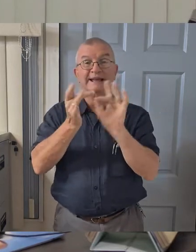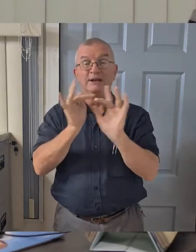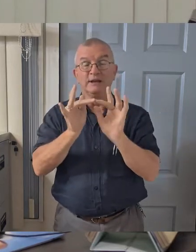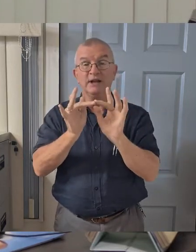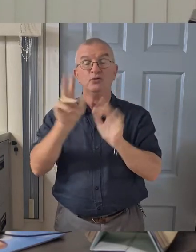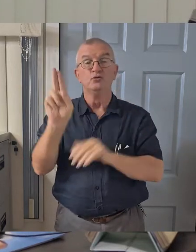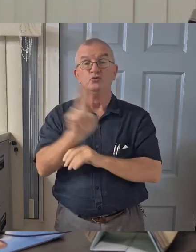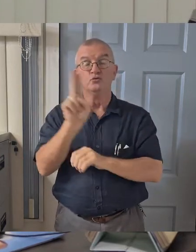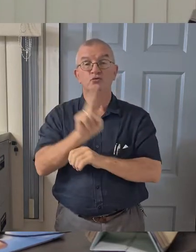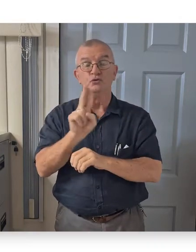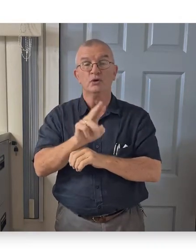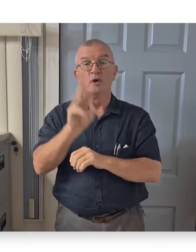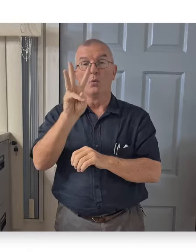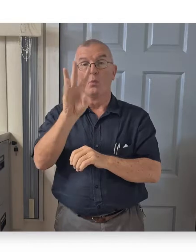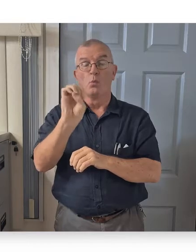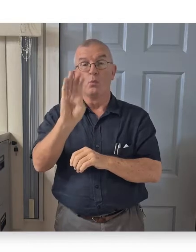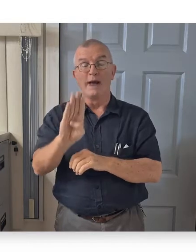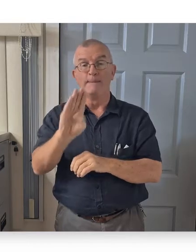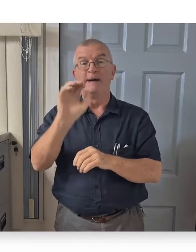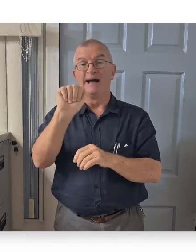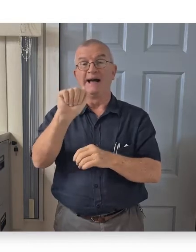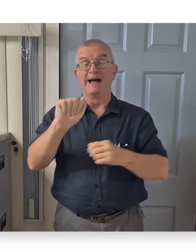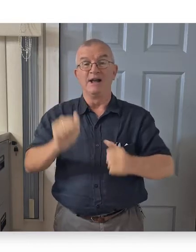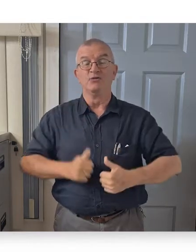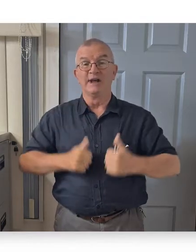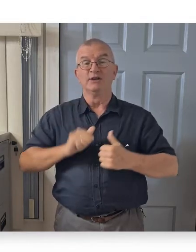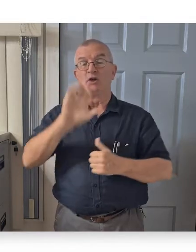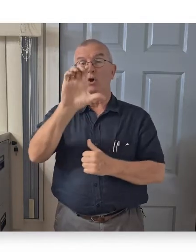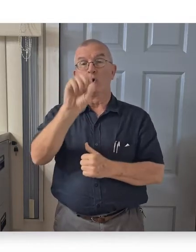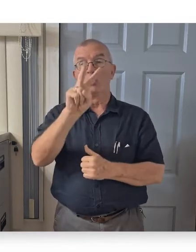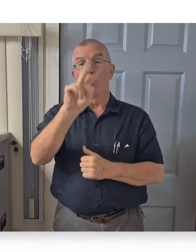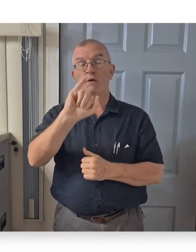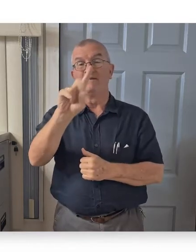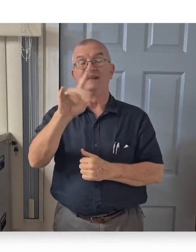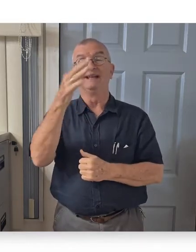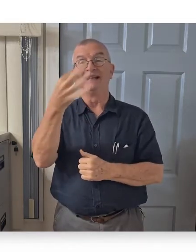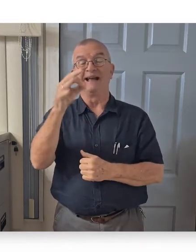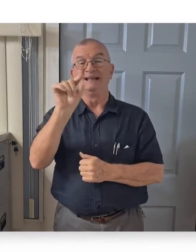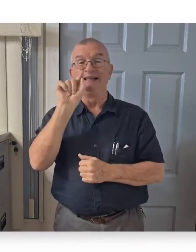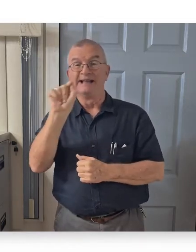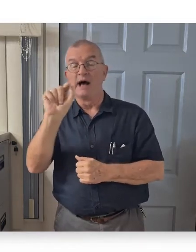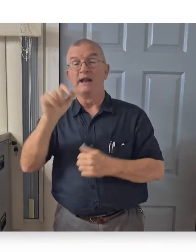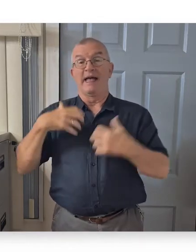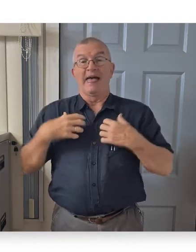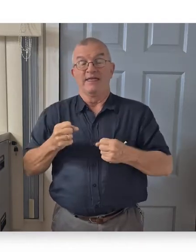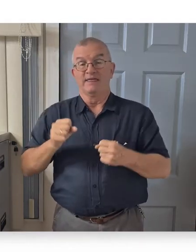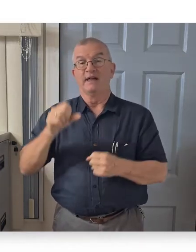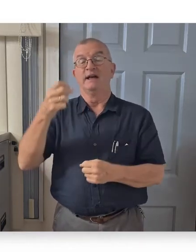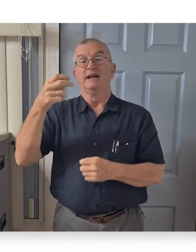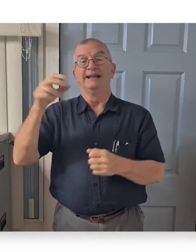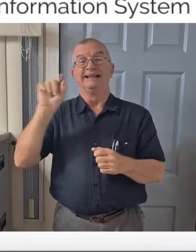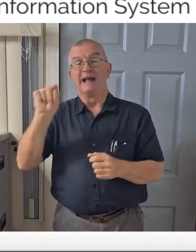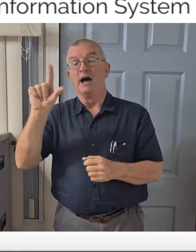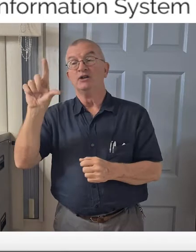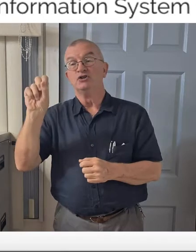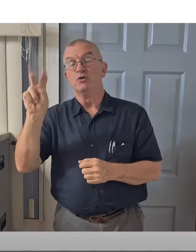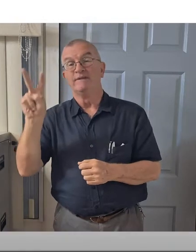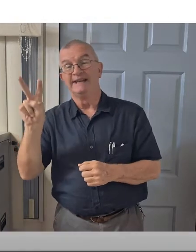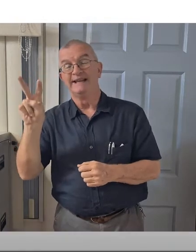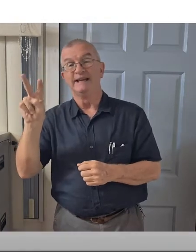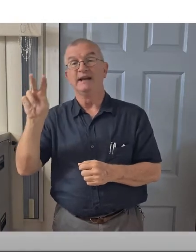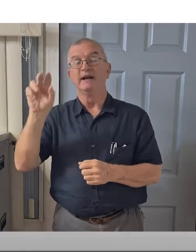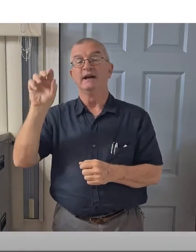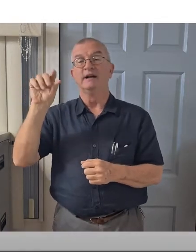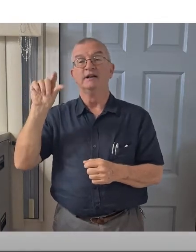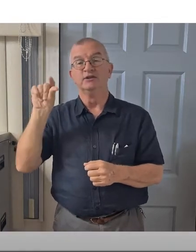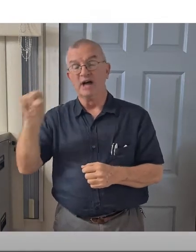the web address, which is covid19.health.gov.gy, one of the